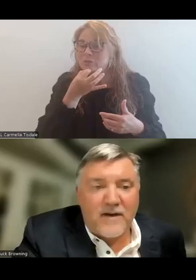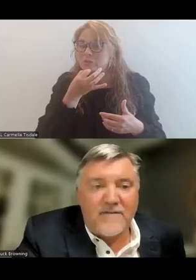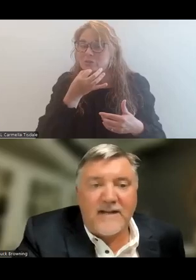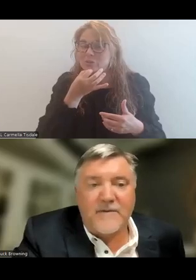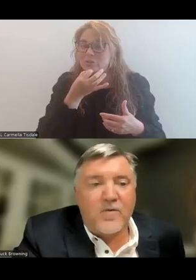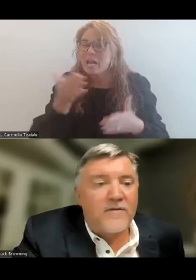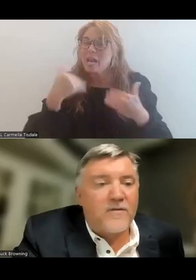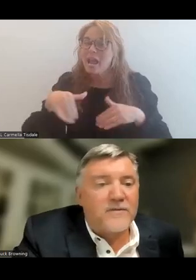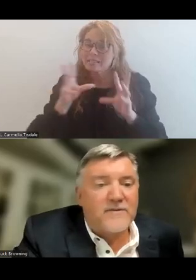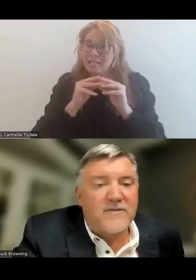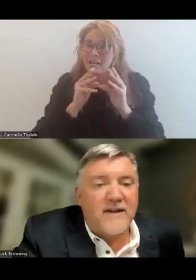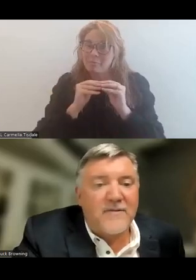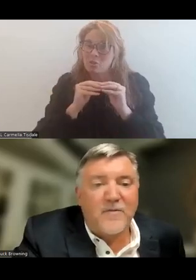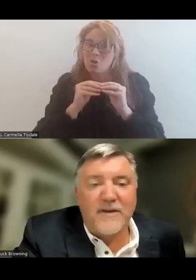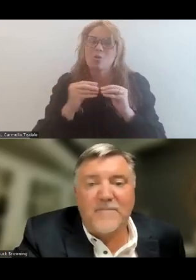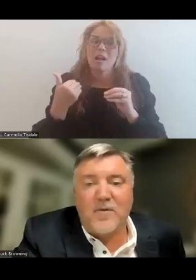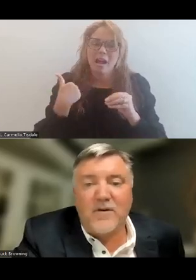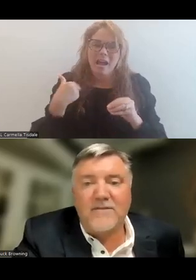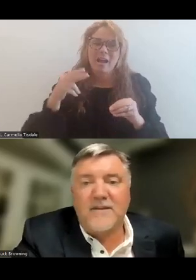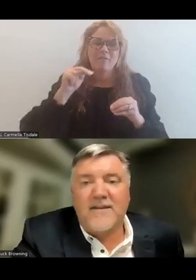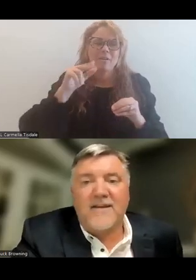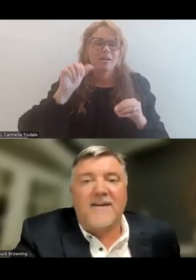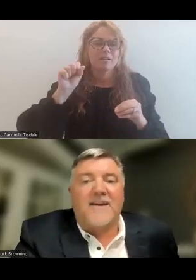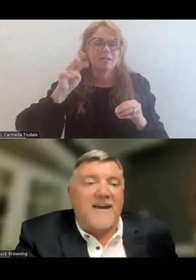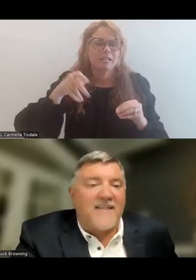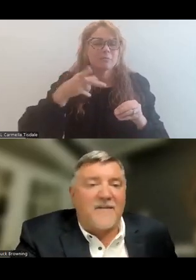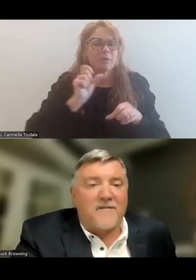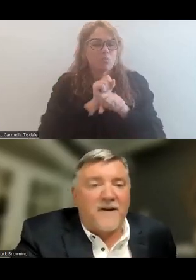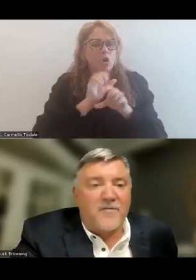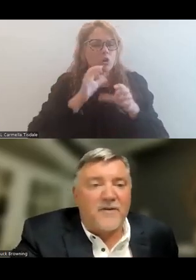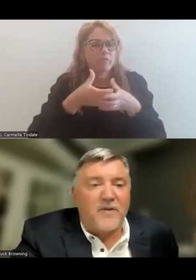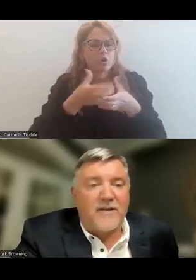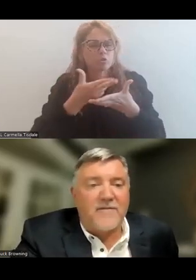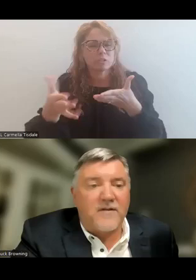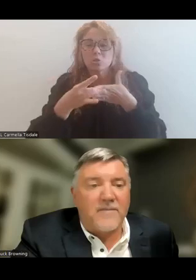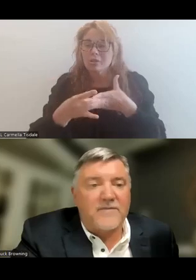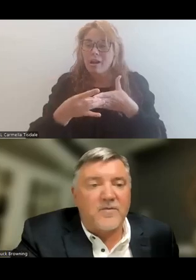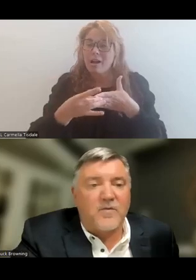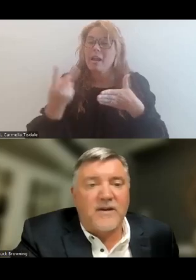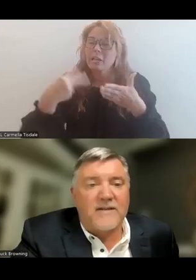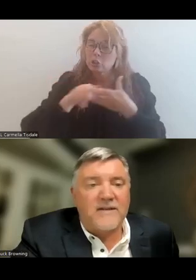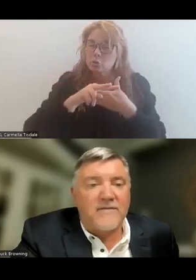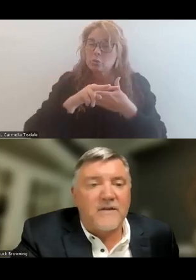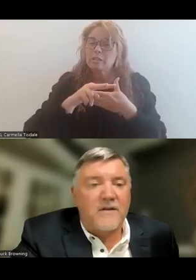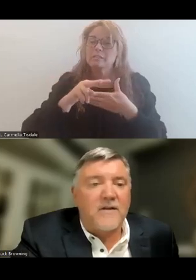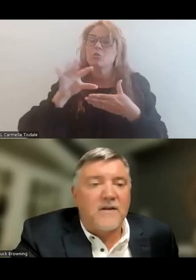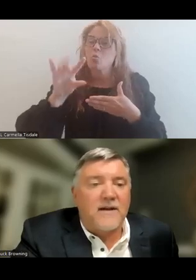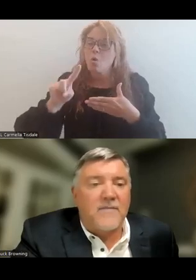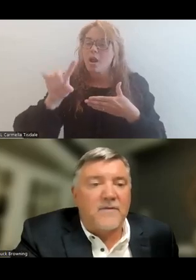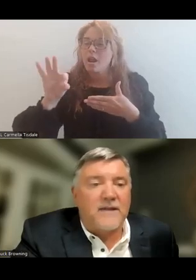episode, we'll have a Nashville workforce resource guide with Wendy Morris. And the following week for episode 197,